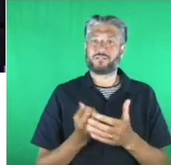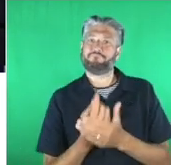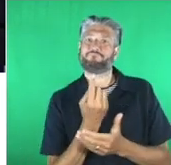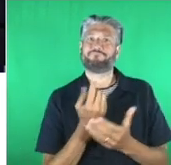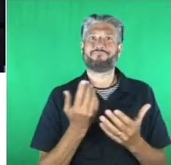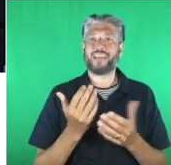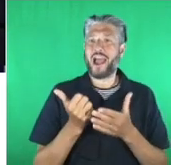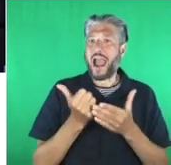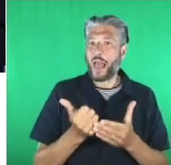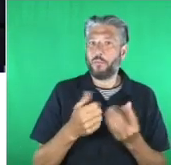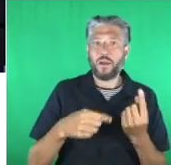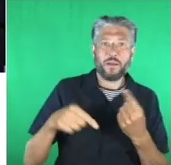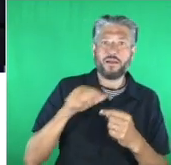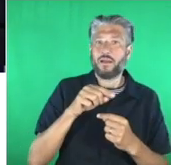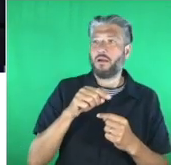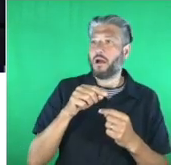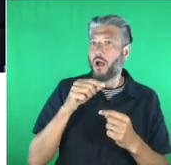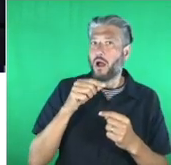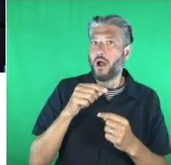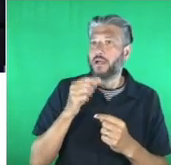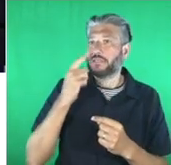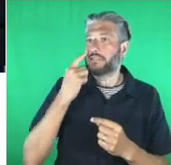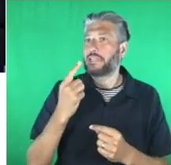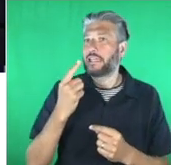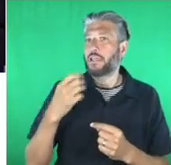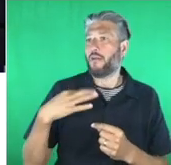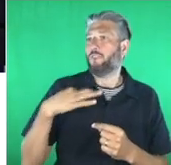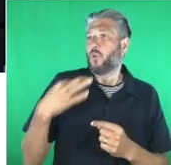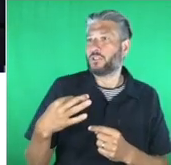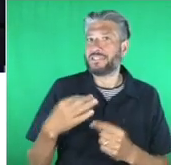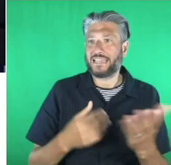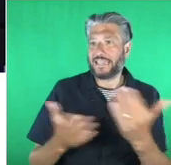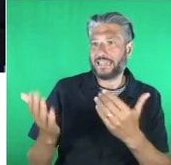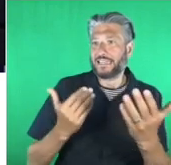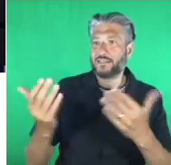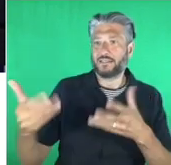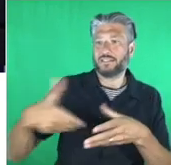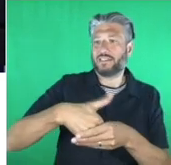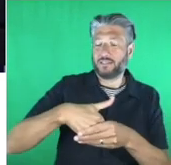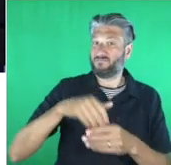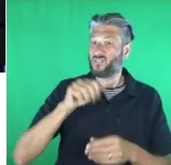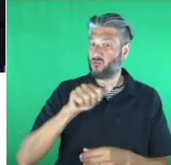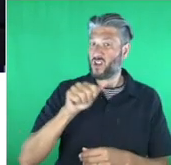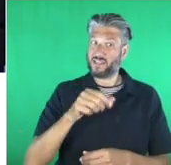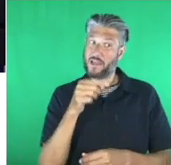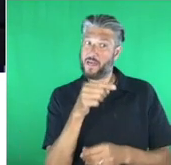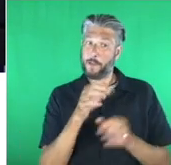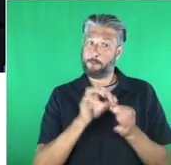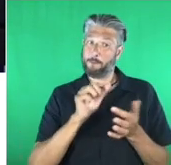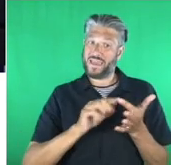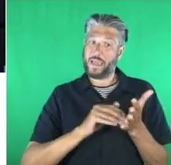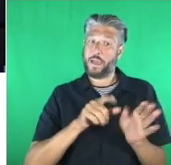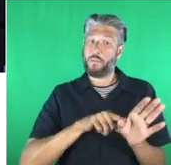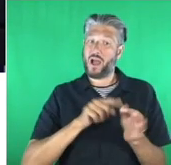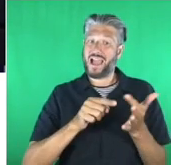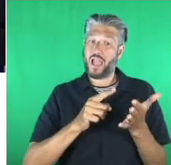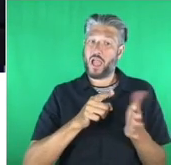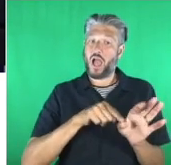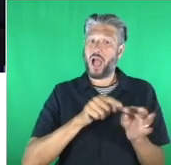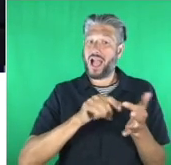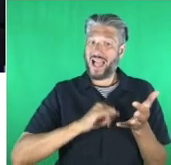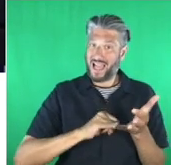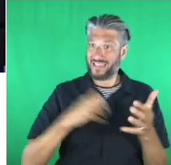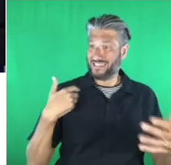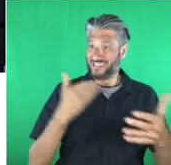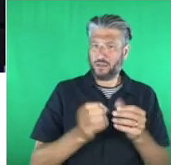access to the volunteers they've grown enormously in the couple of years since they won in 2018 and and our very first winner that we ever announced